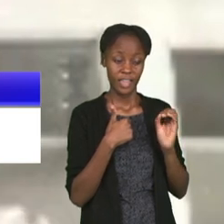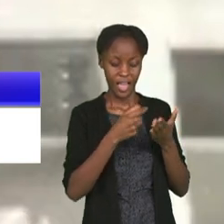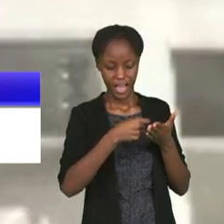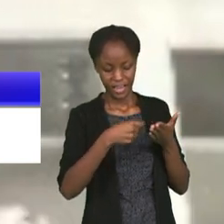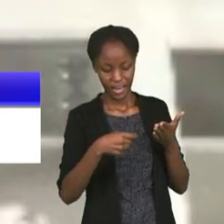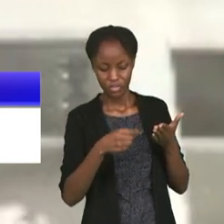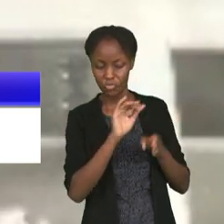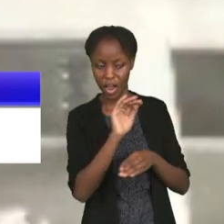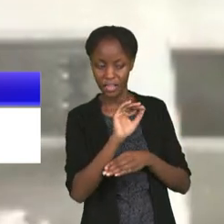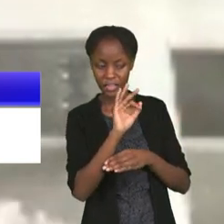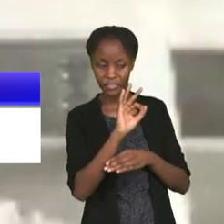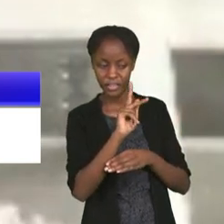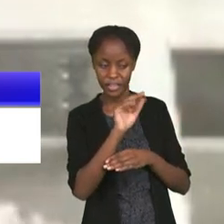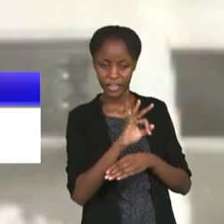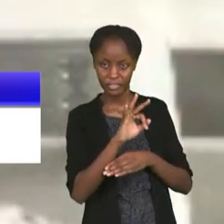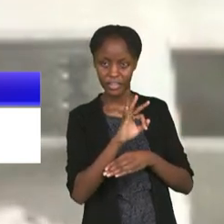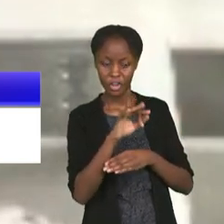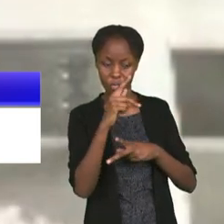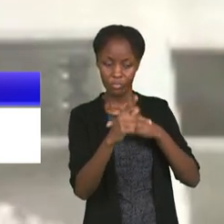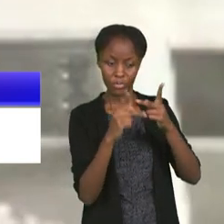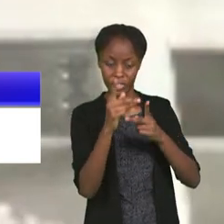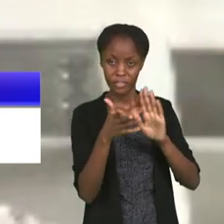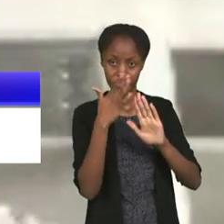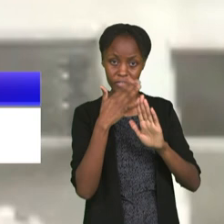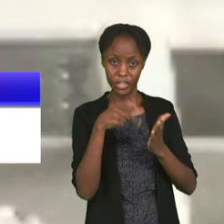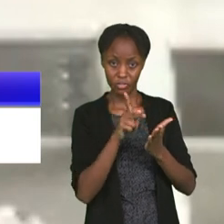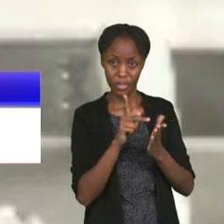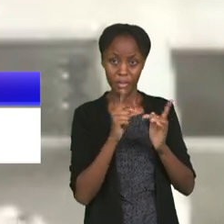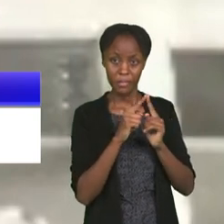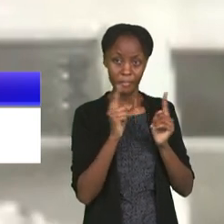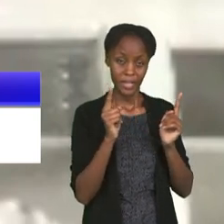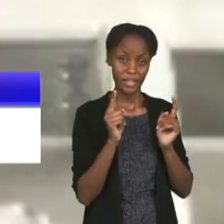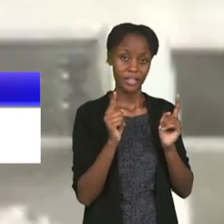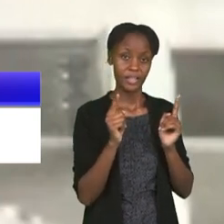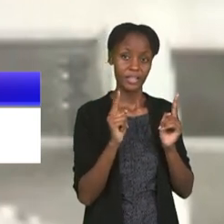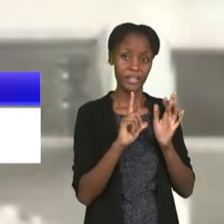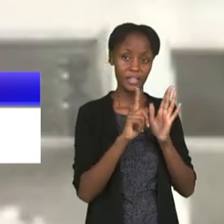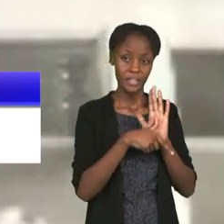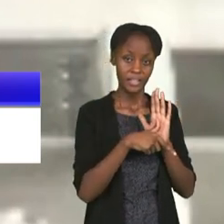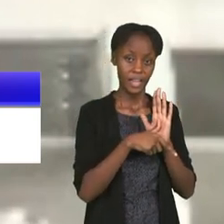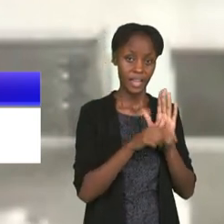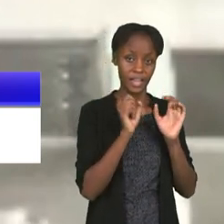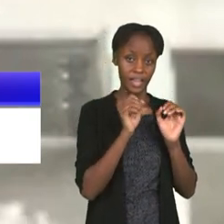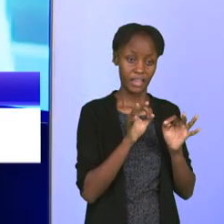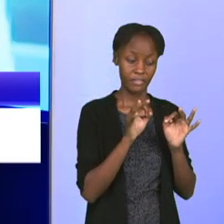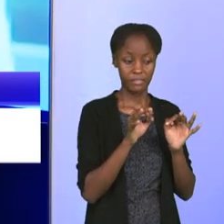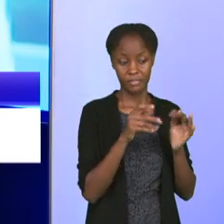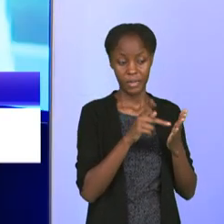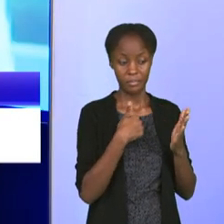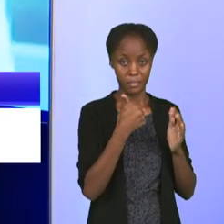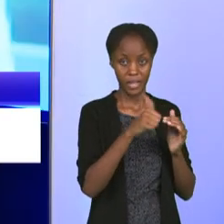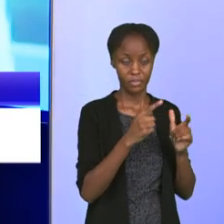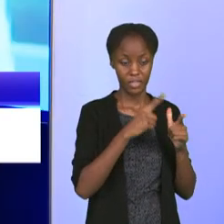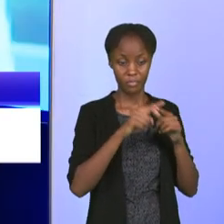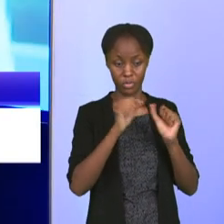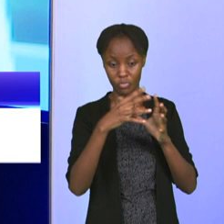regularize everything. And if it's not the case for this summer, after, I will go to FIFA. When you